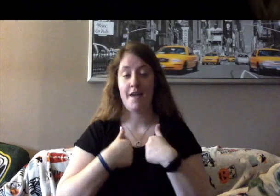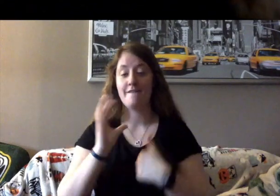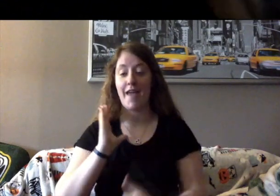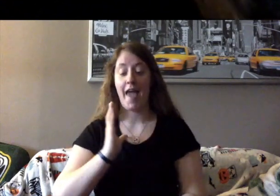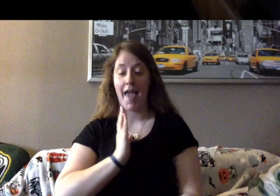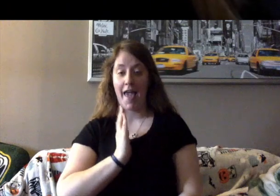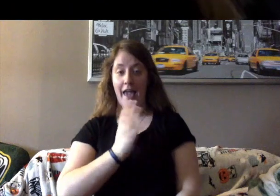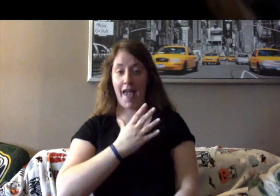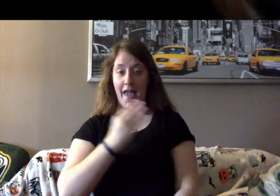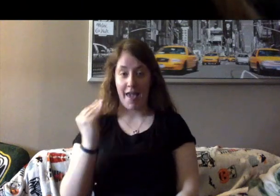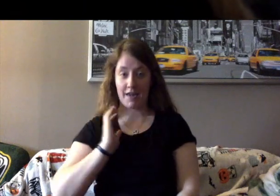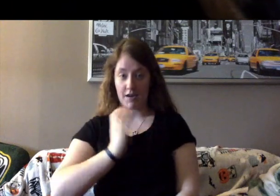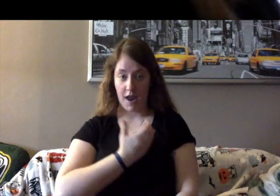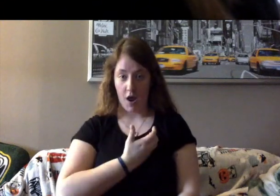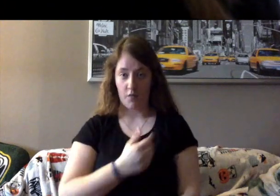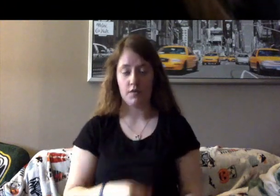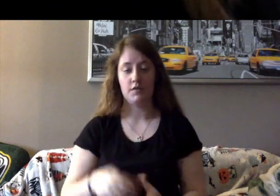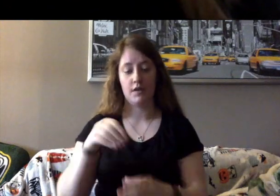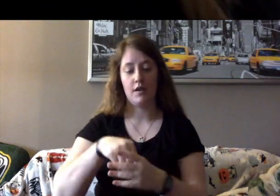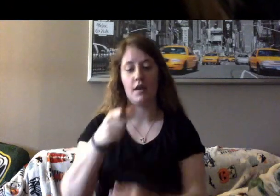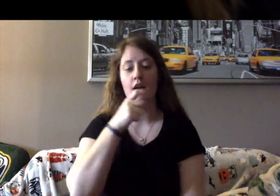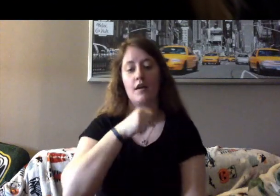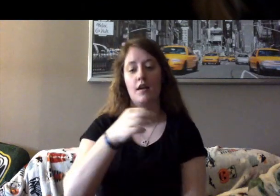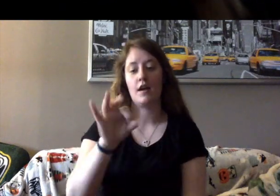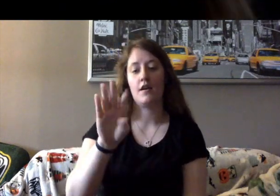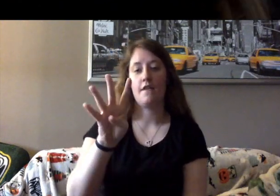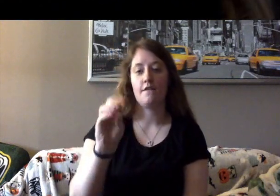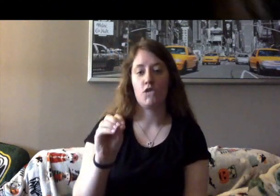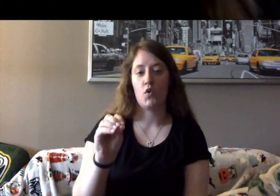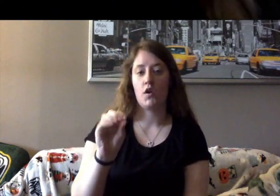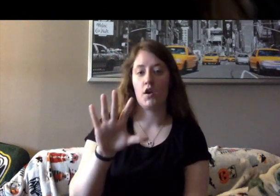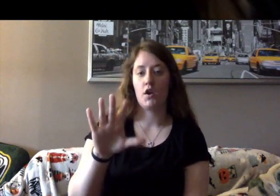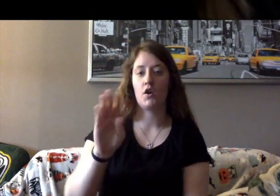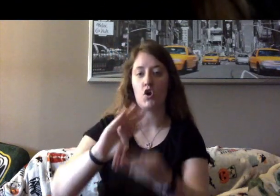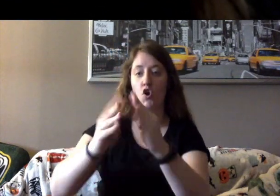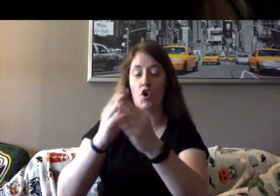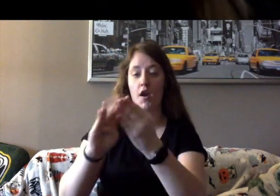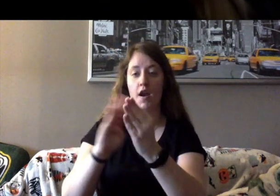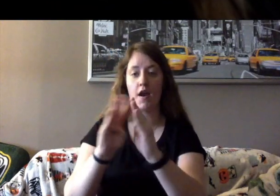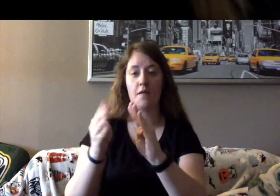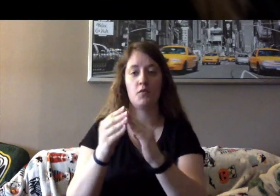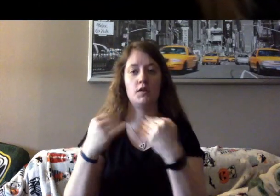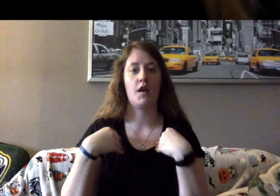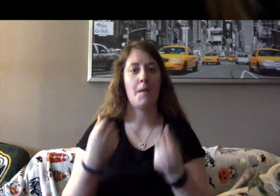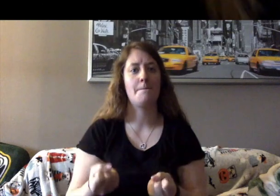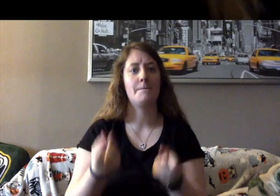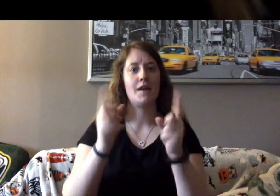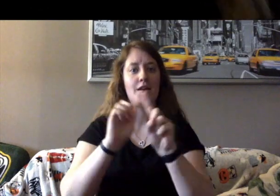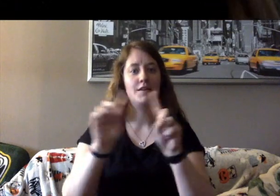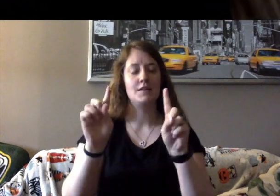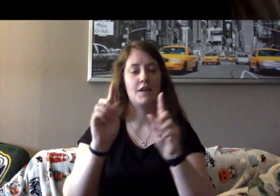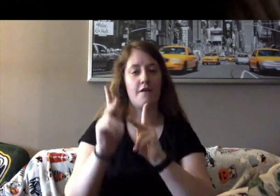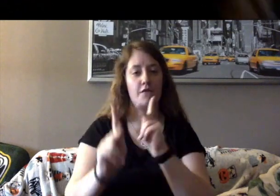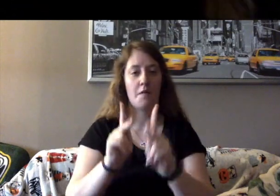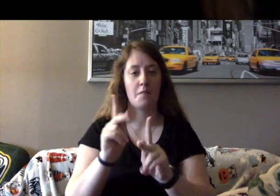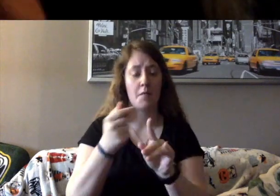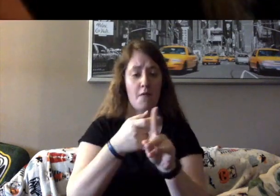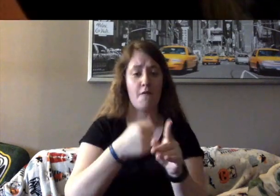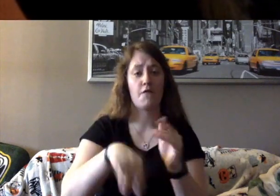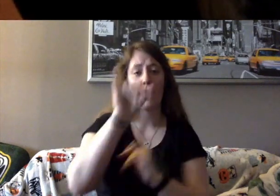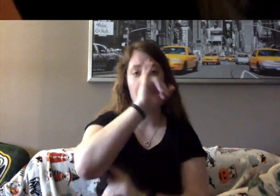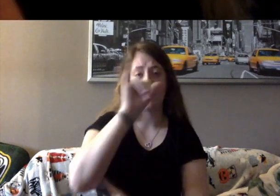In 1940, little Ruth's neighborhood was vibrant with immigrants. People from Italy, Ireland,